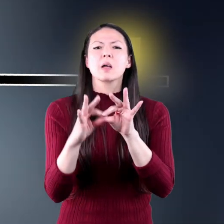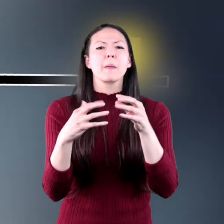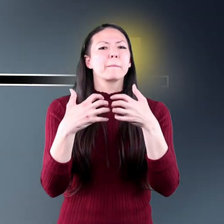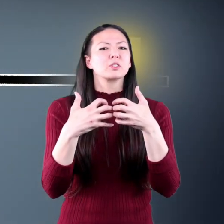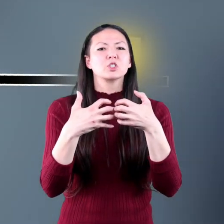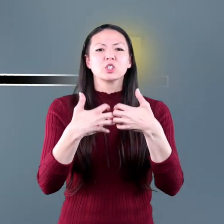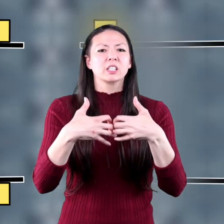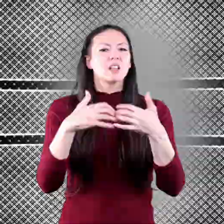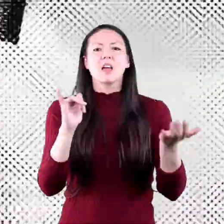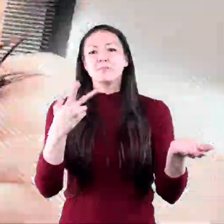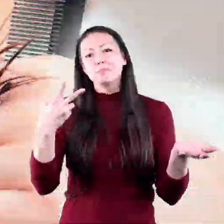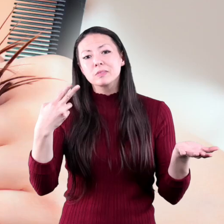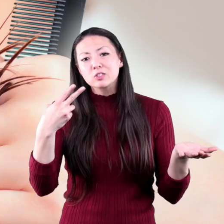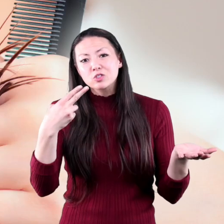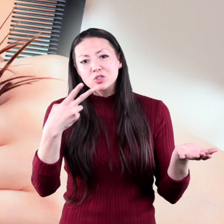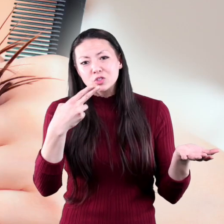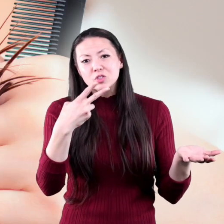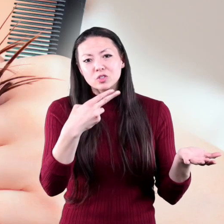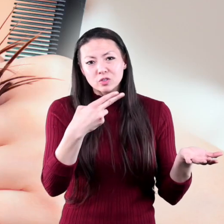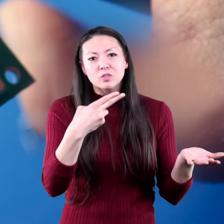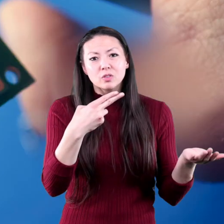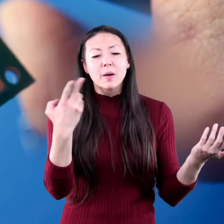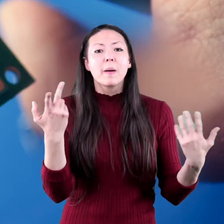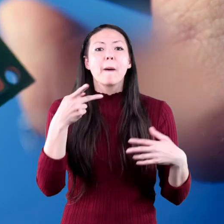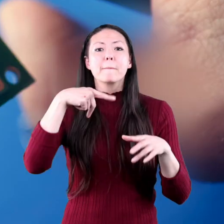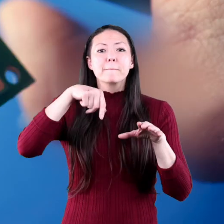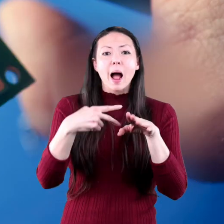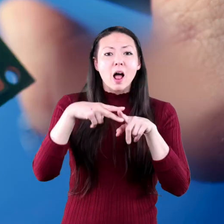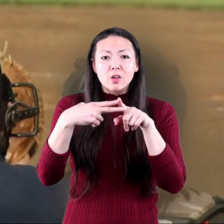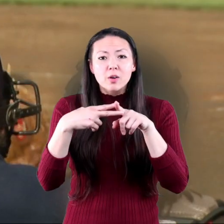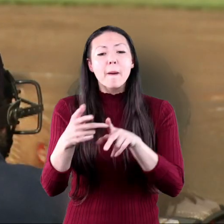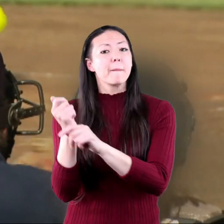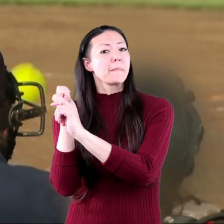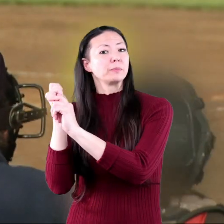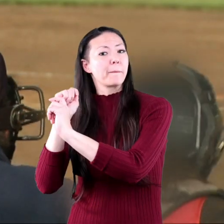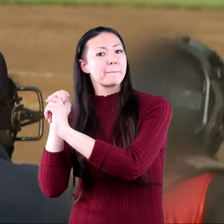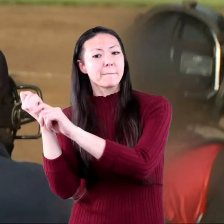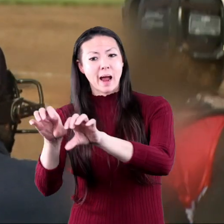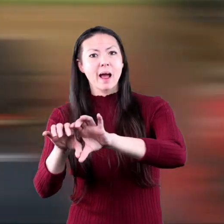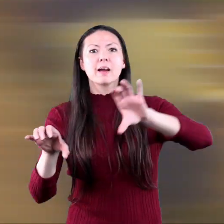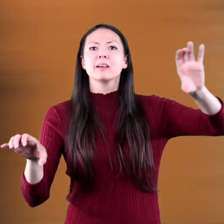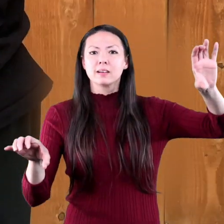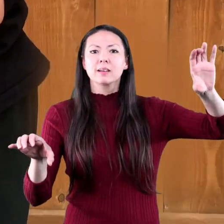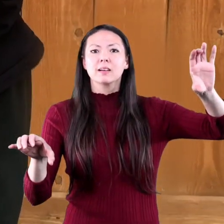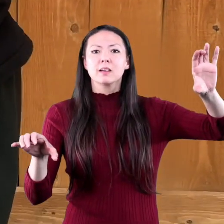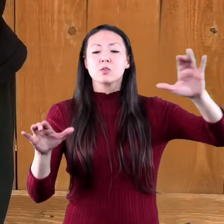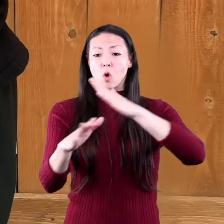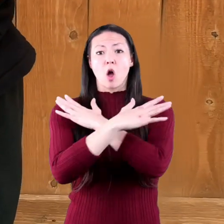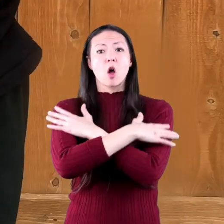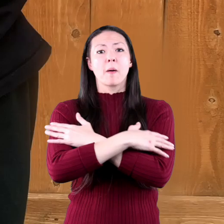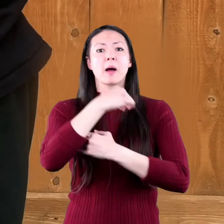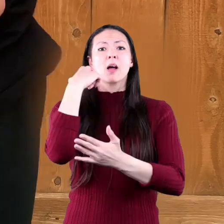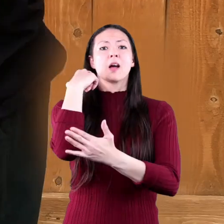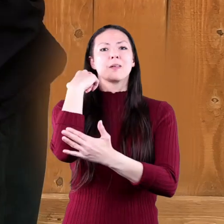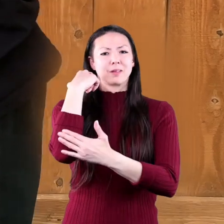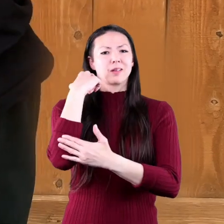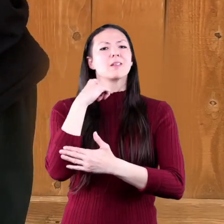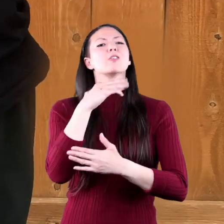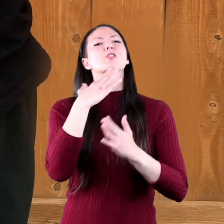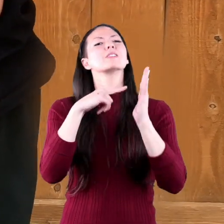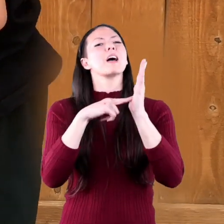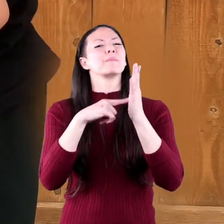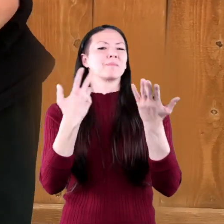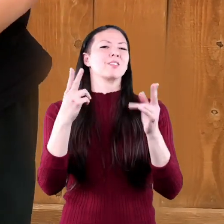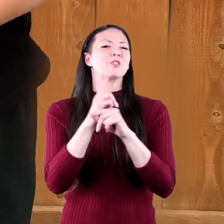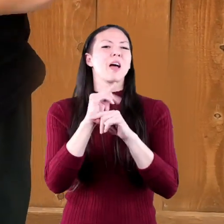machine are scissors, pliers, a baseball bat. Your arm and elbow is a good example